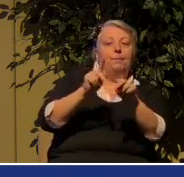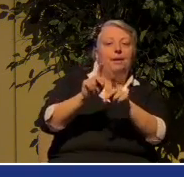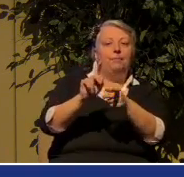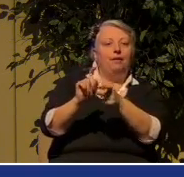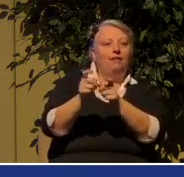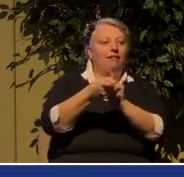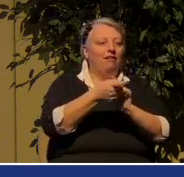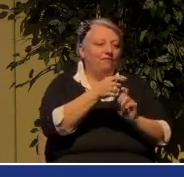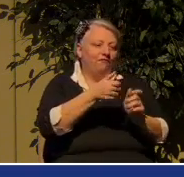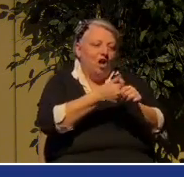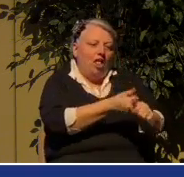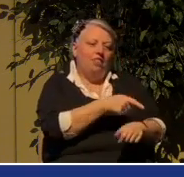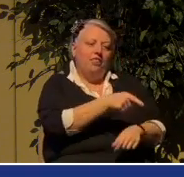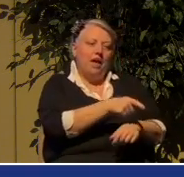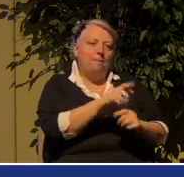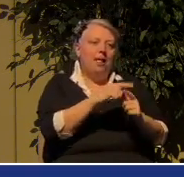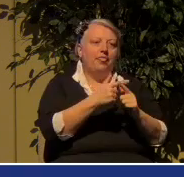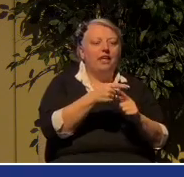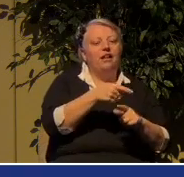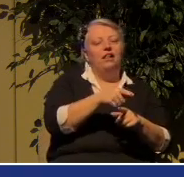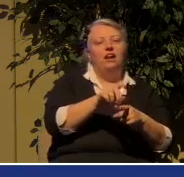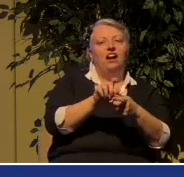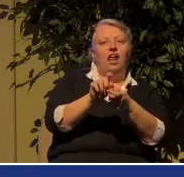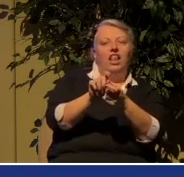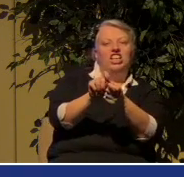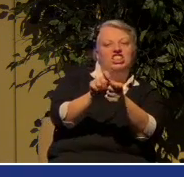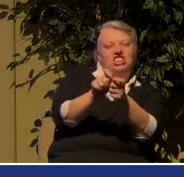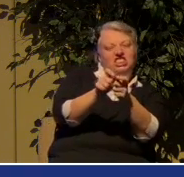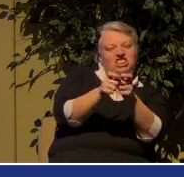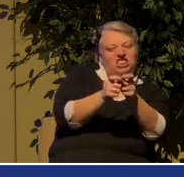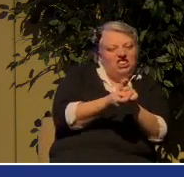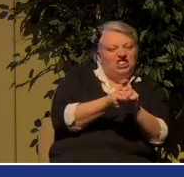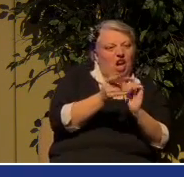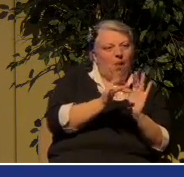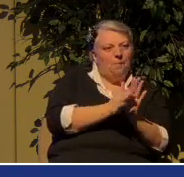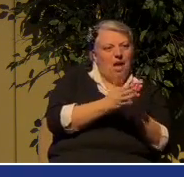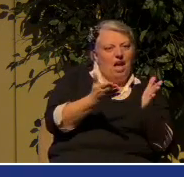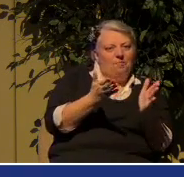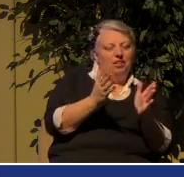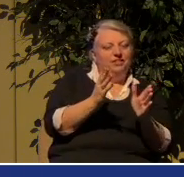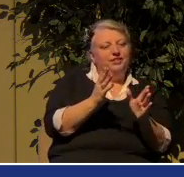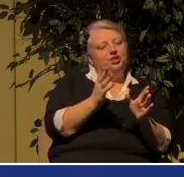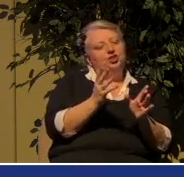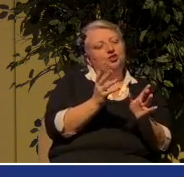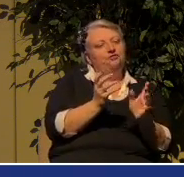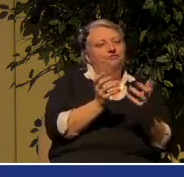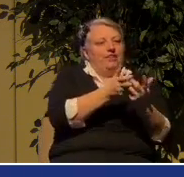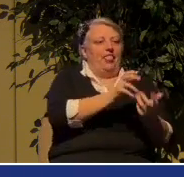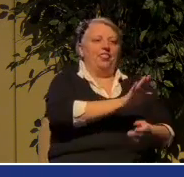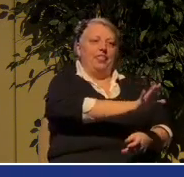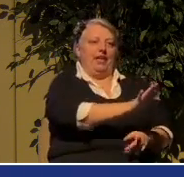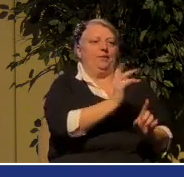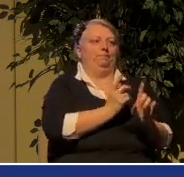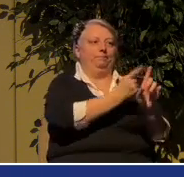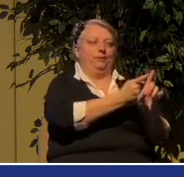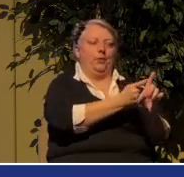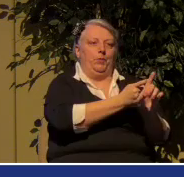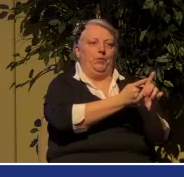Scriptures to suit their own purposes. Paul talks about that with regard to